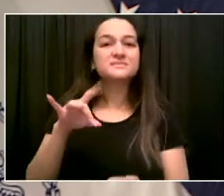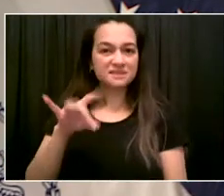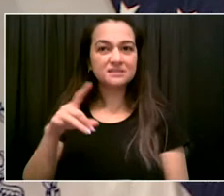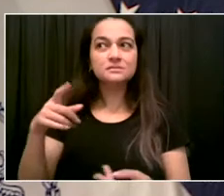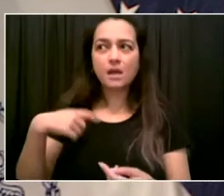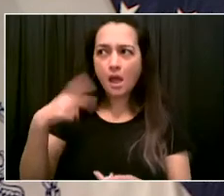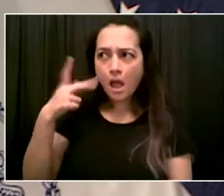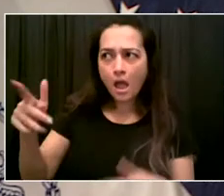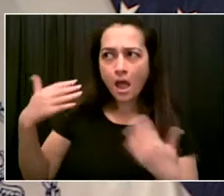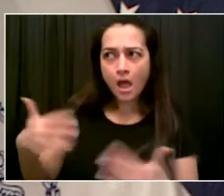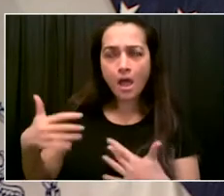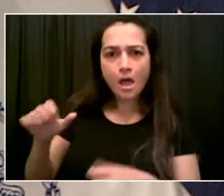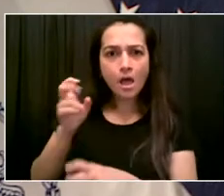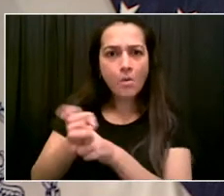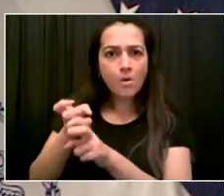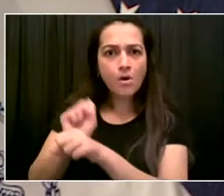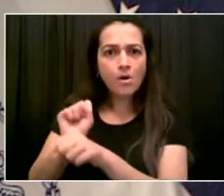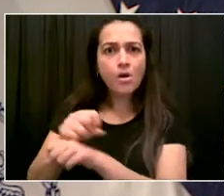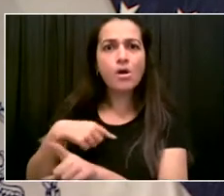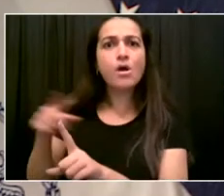Assemblymember Catalina Cruz.